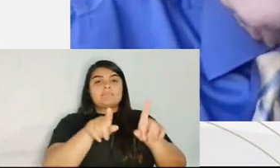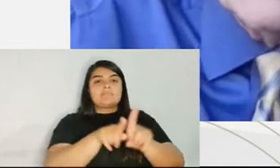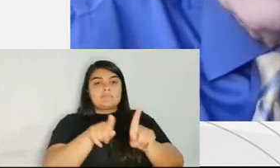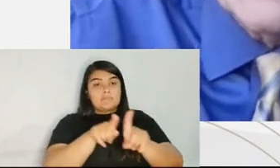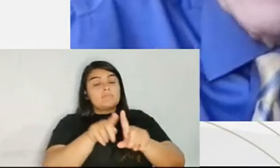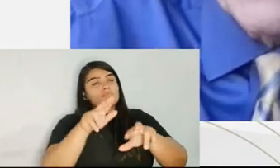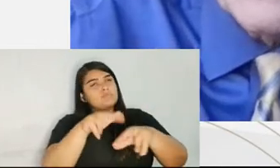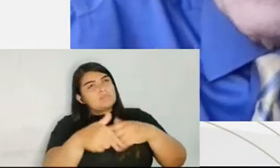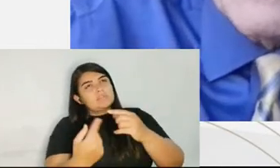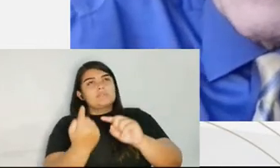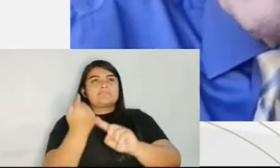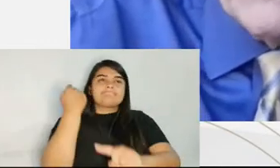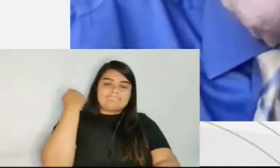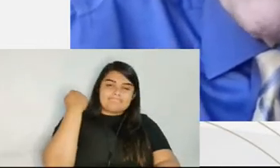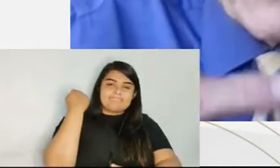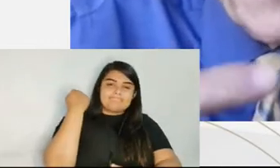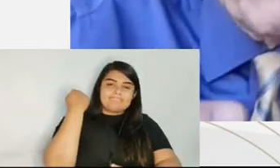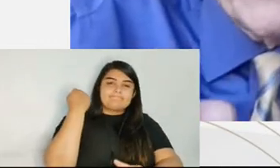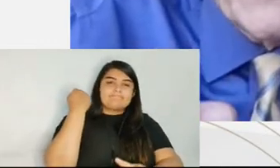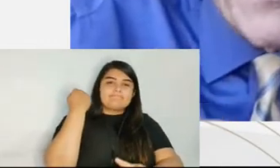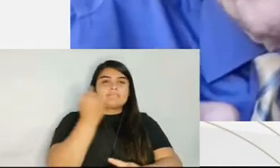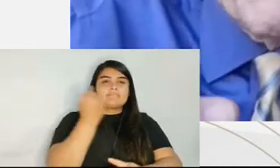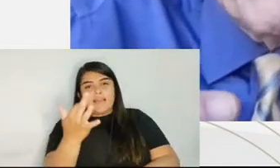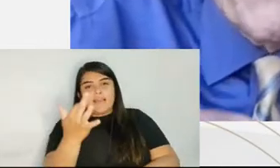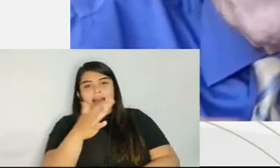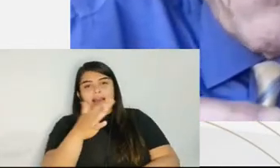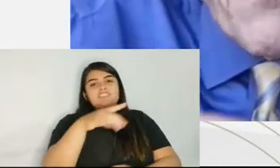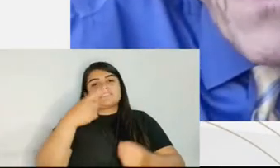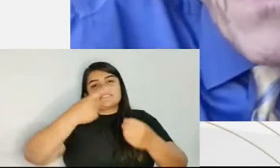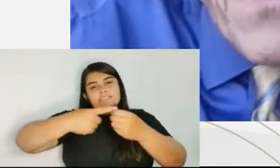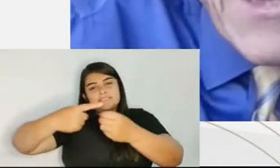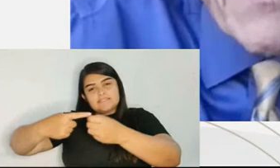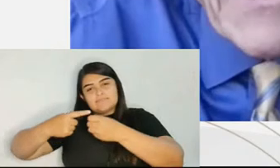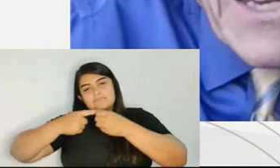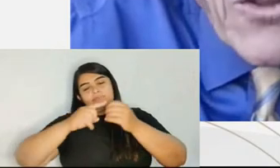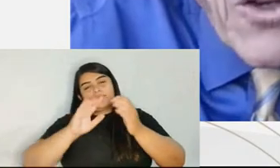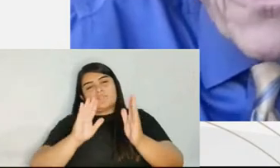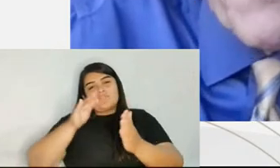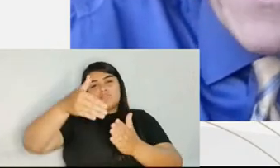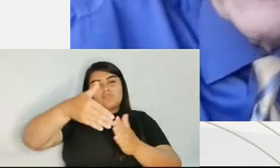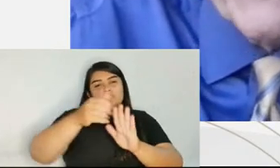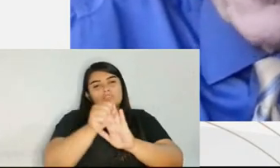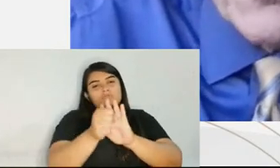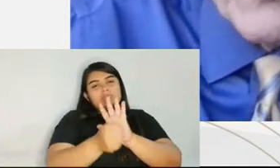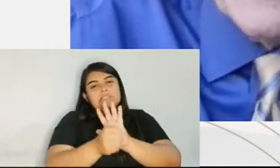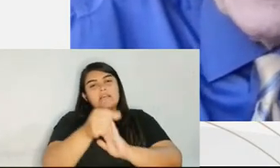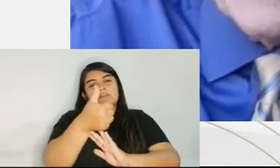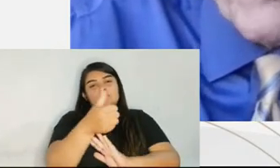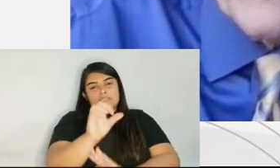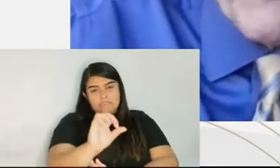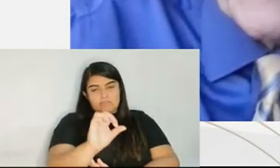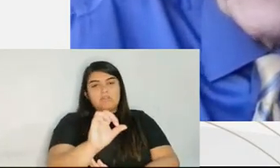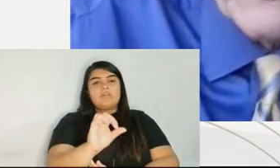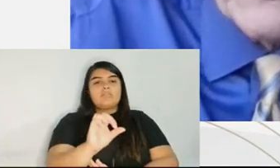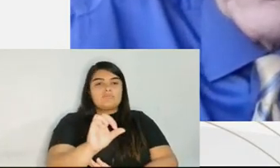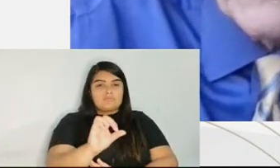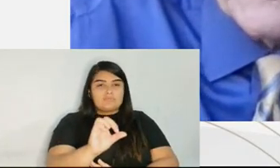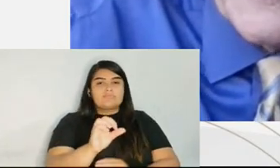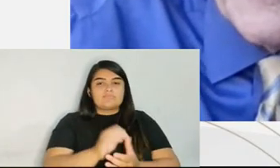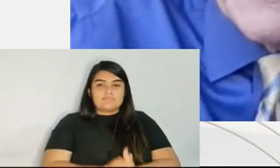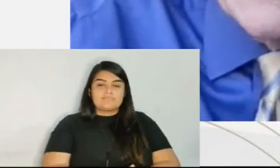by the end of the 19th century, plea bargaining had become, had taken over the vast majority of criminal